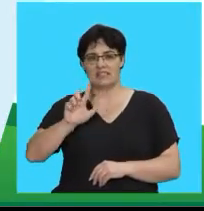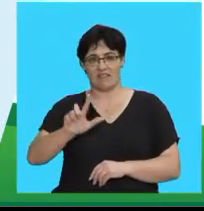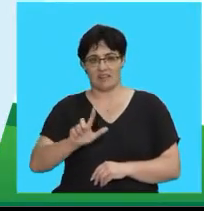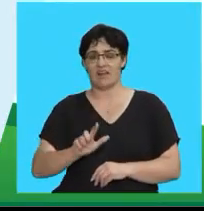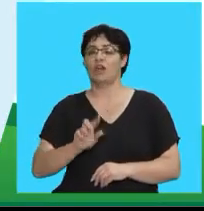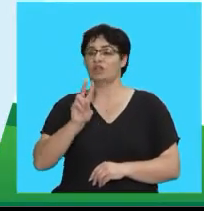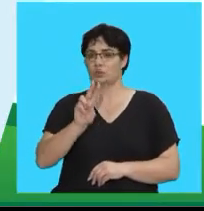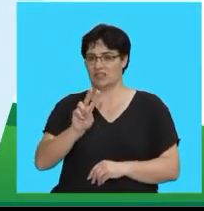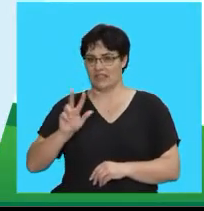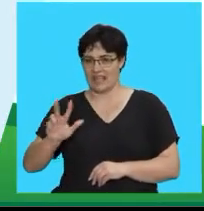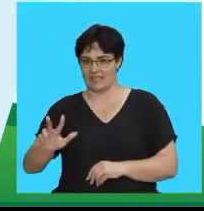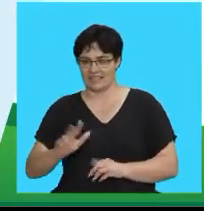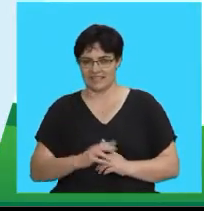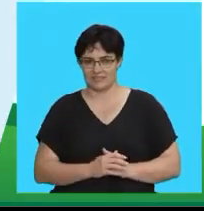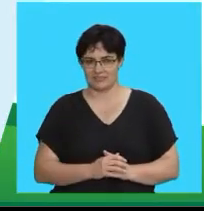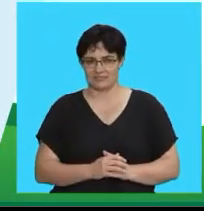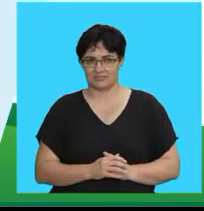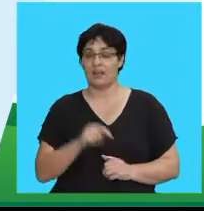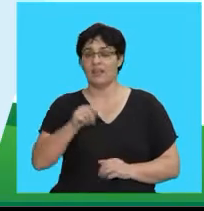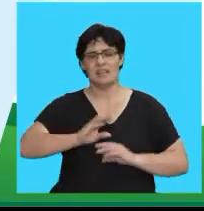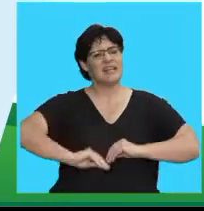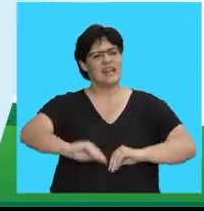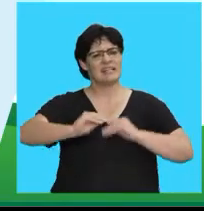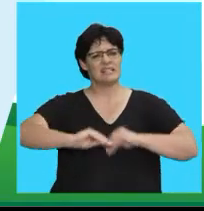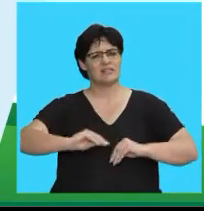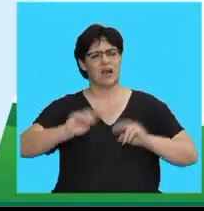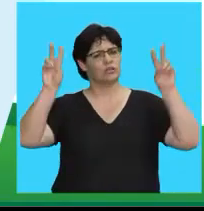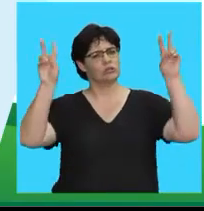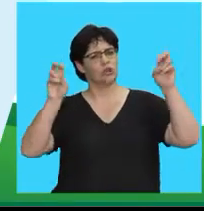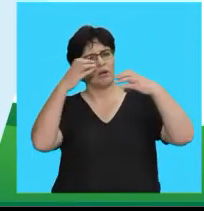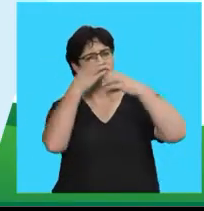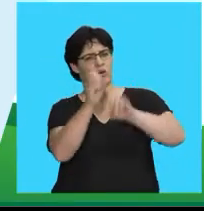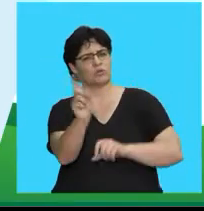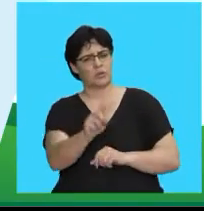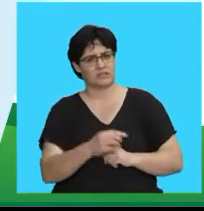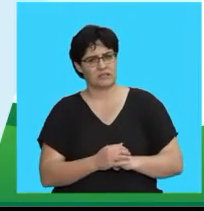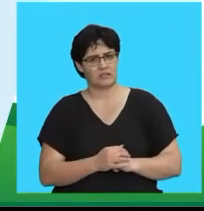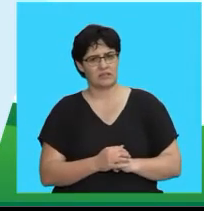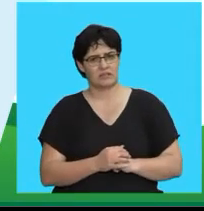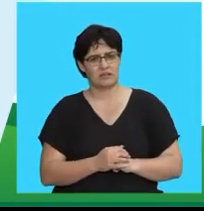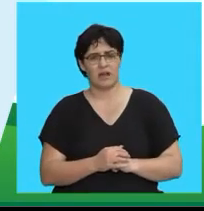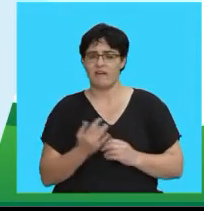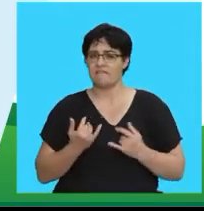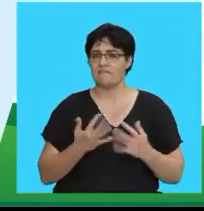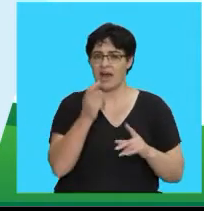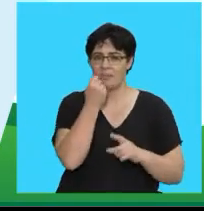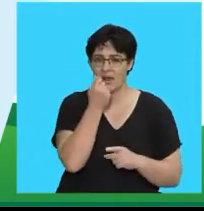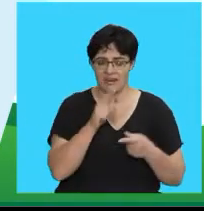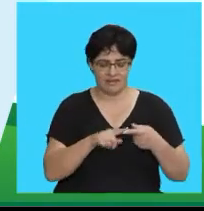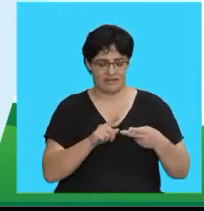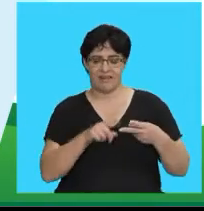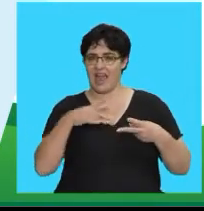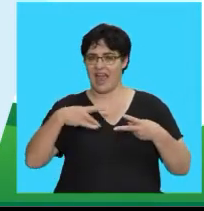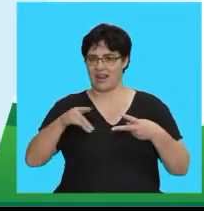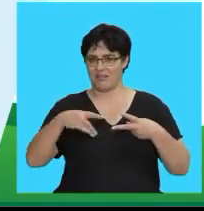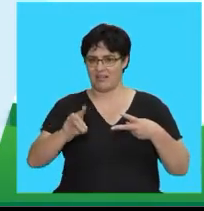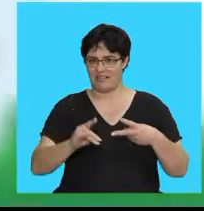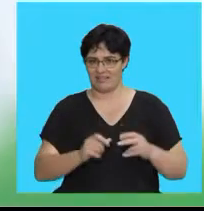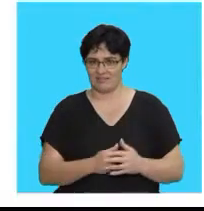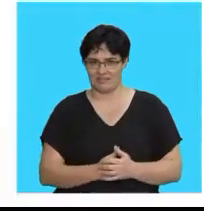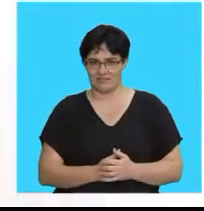and 28. In this lesson, the topics of focus are the firemen and animals.